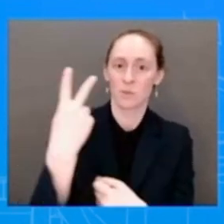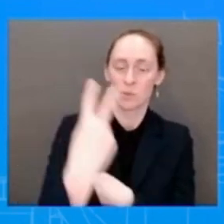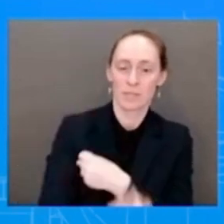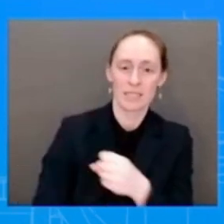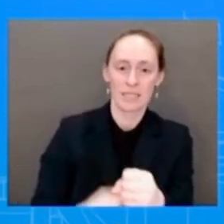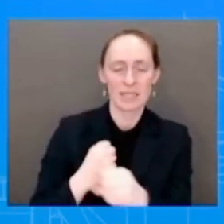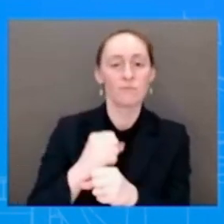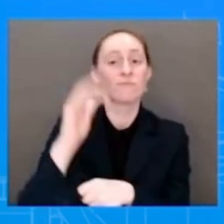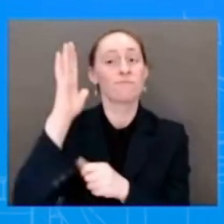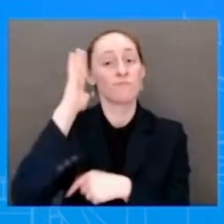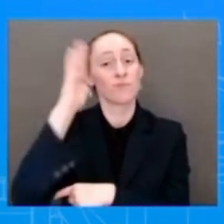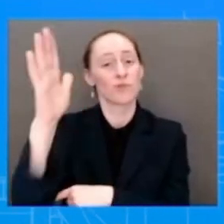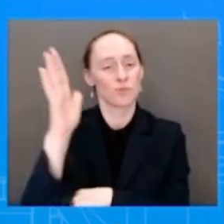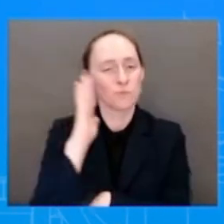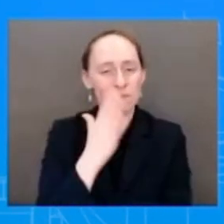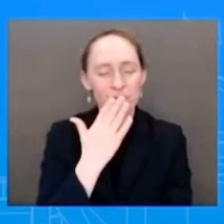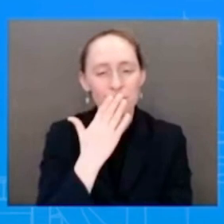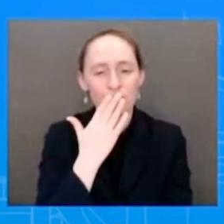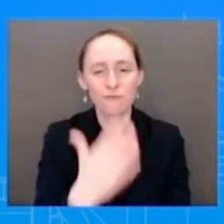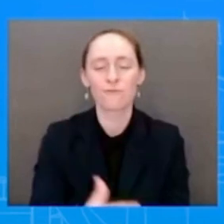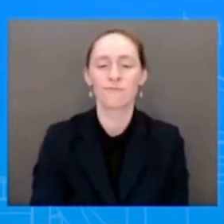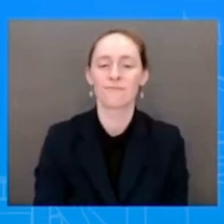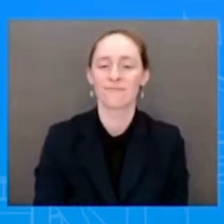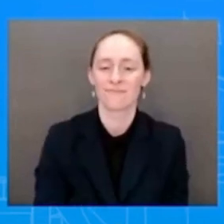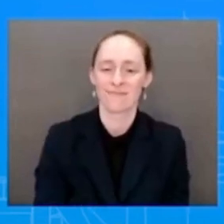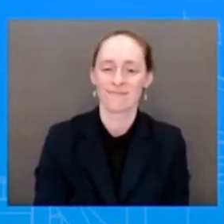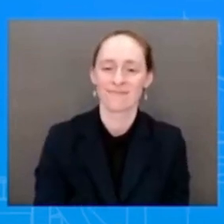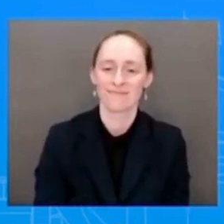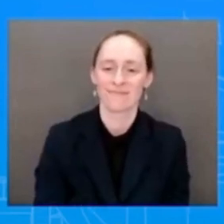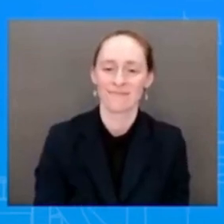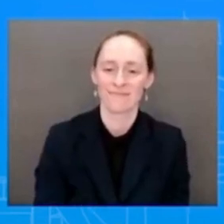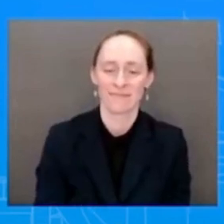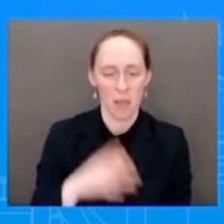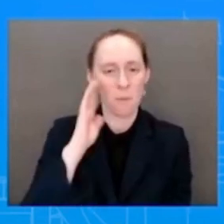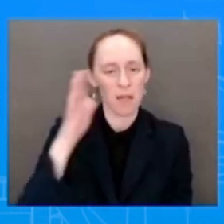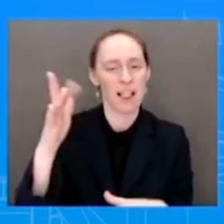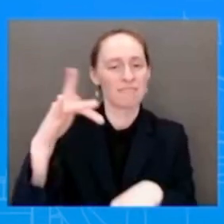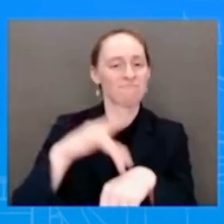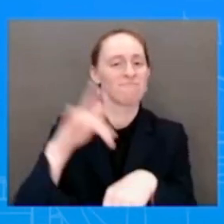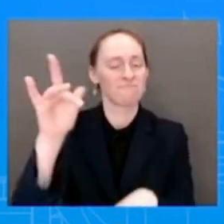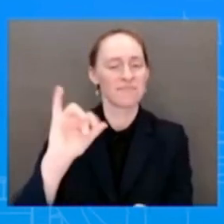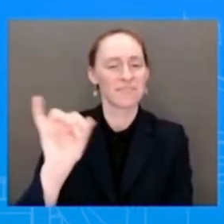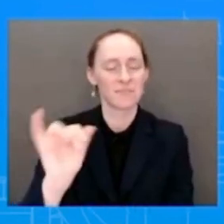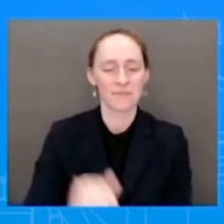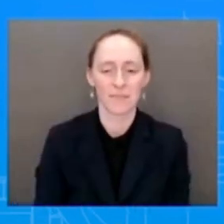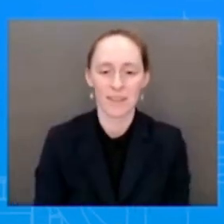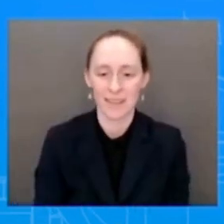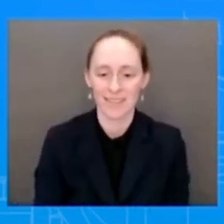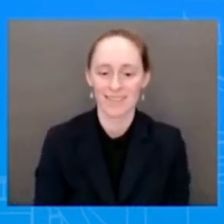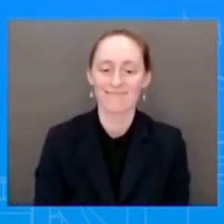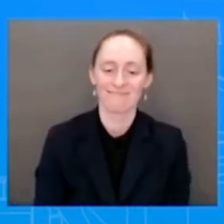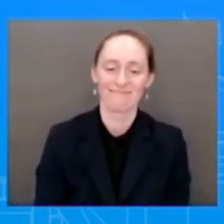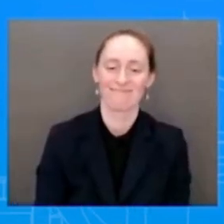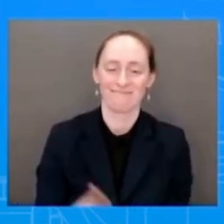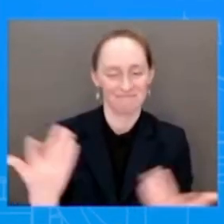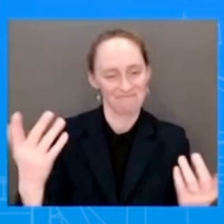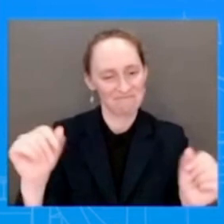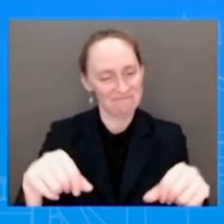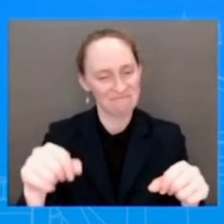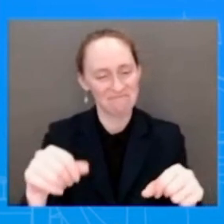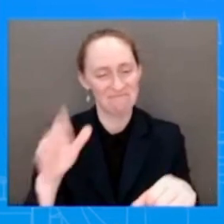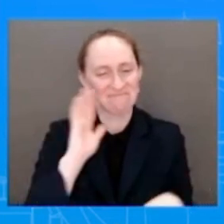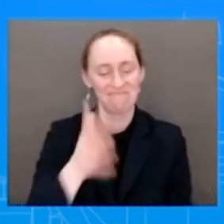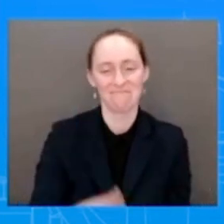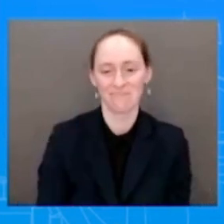hear some of that as well. And the possibilities, I've said this before, you hear that from the President as well, the possibilities that we have as a